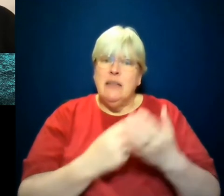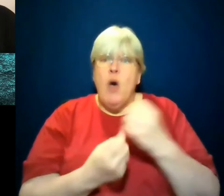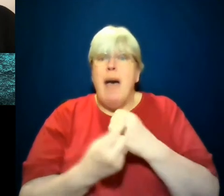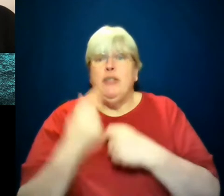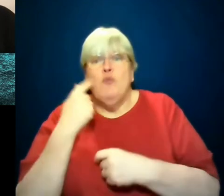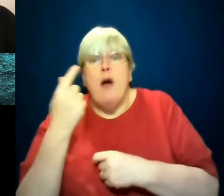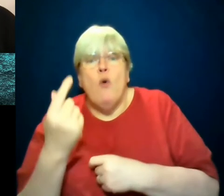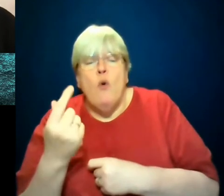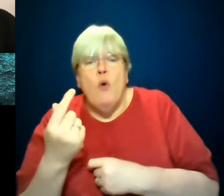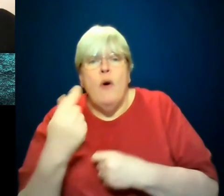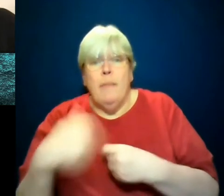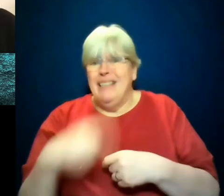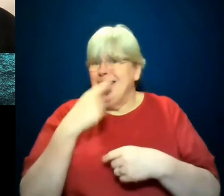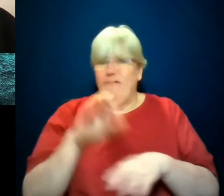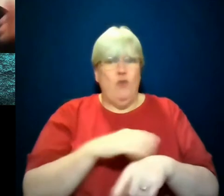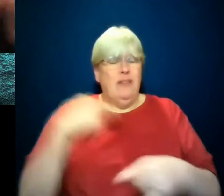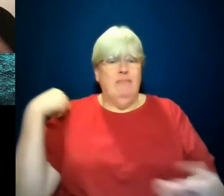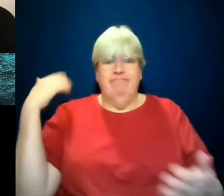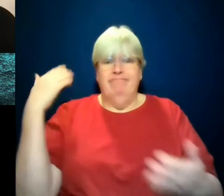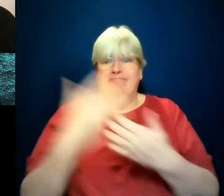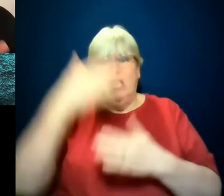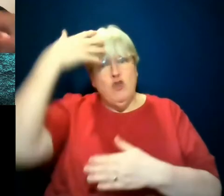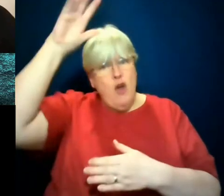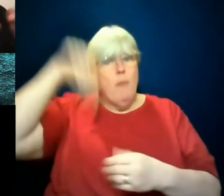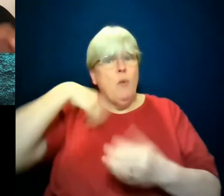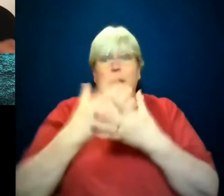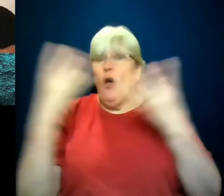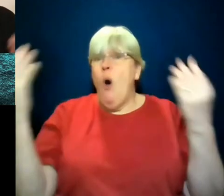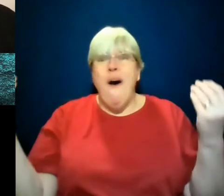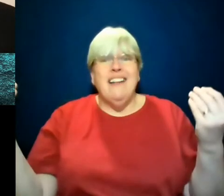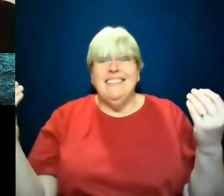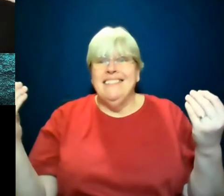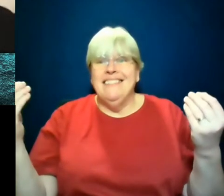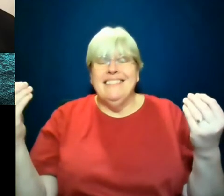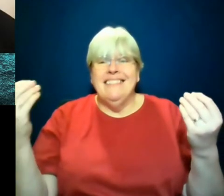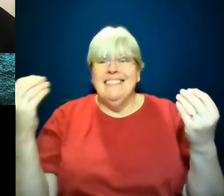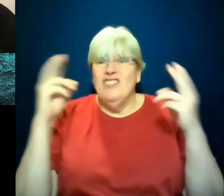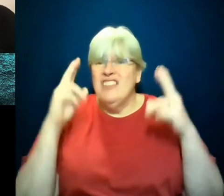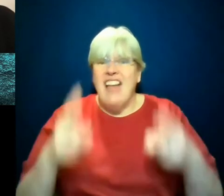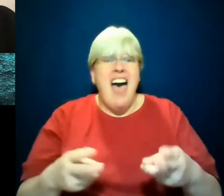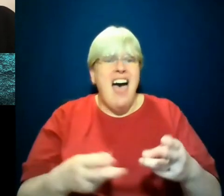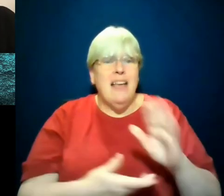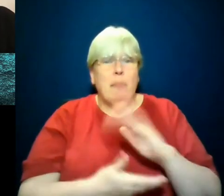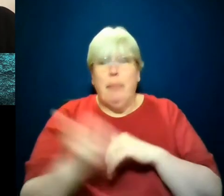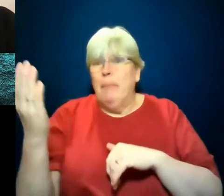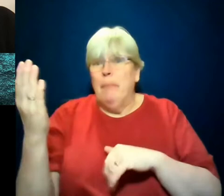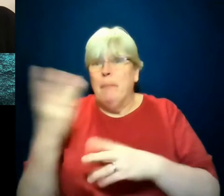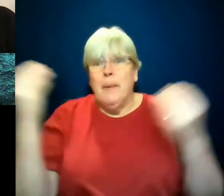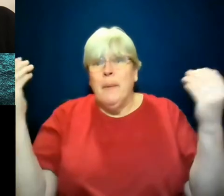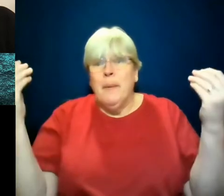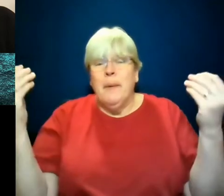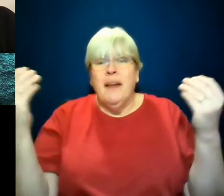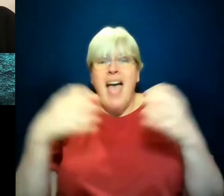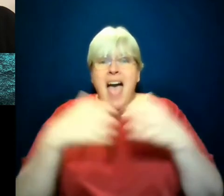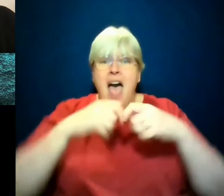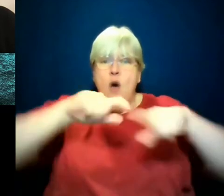I've been saying for years, Trump will be gone. He will be either out of office, he will drop dead, he'll be impeached, he'll be gone. How do we,